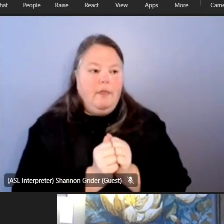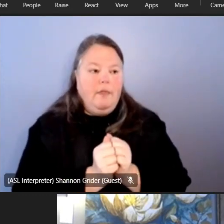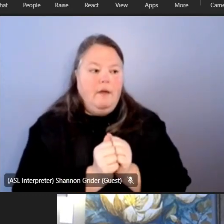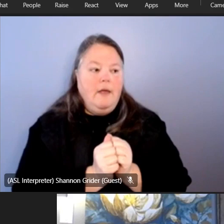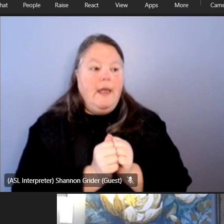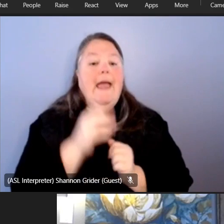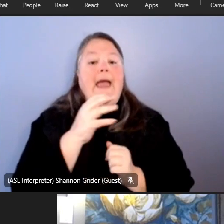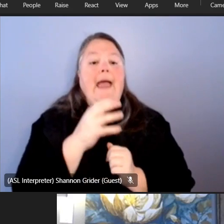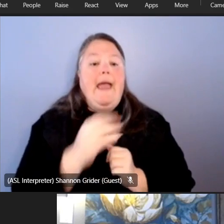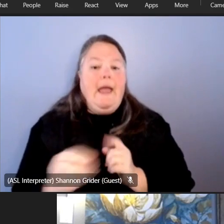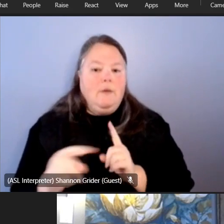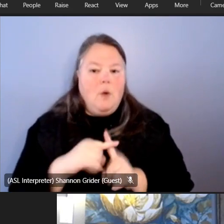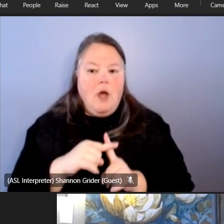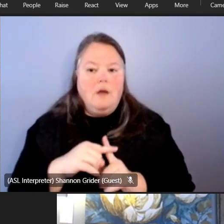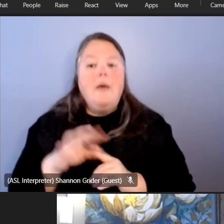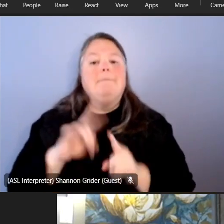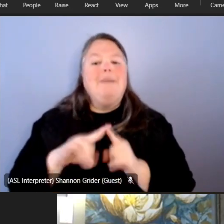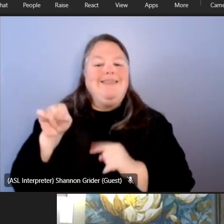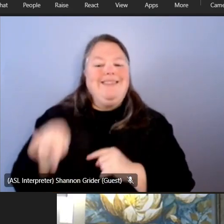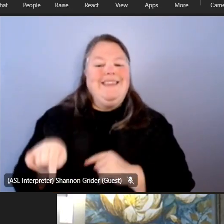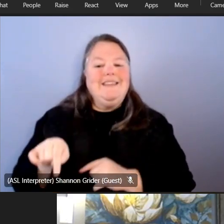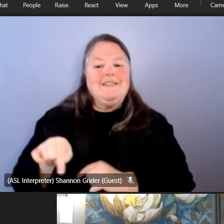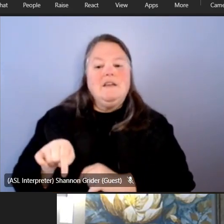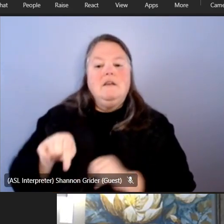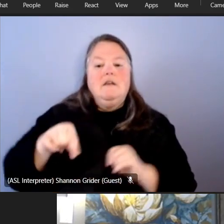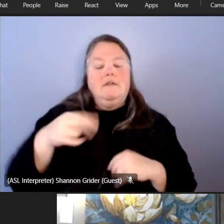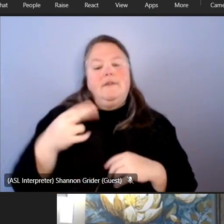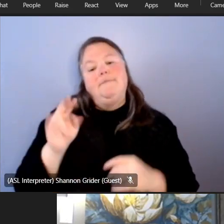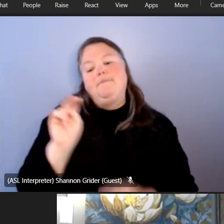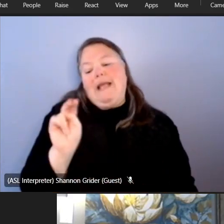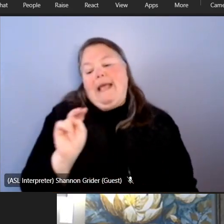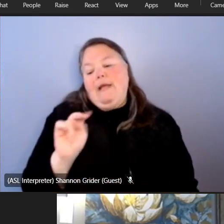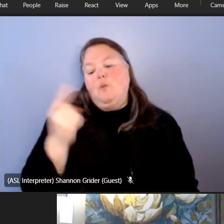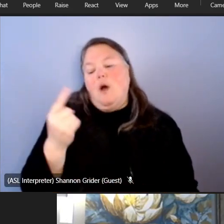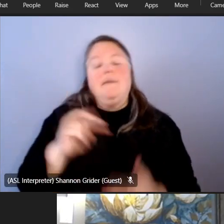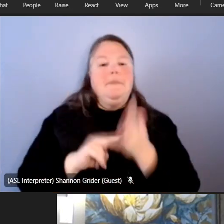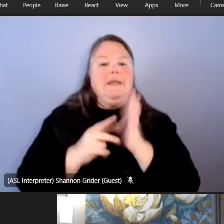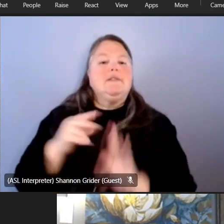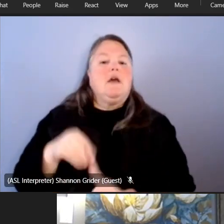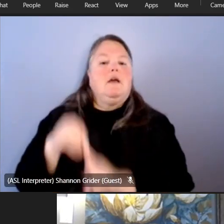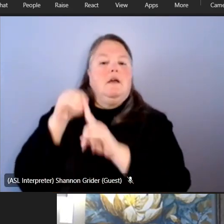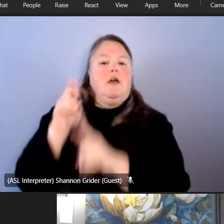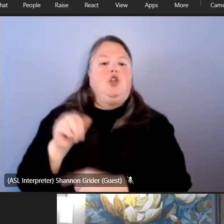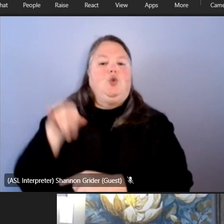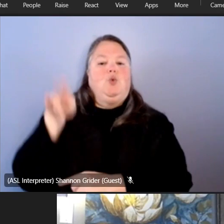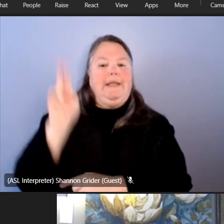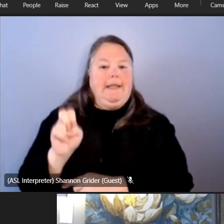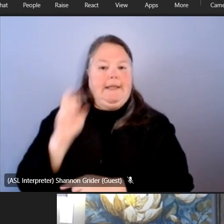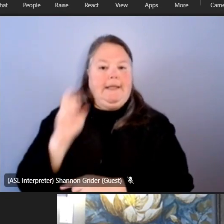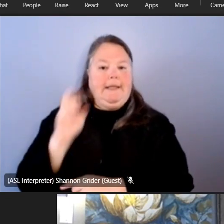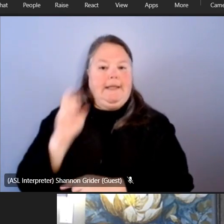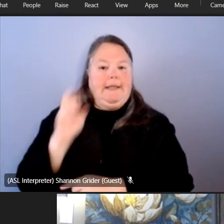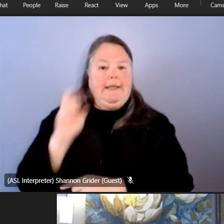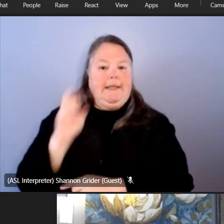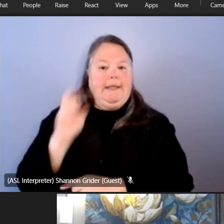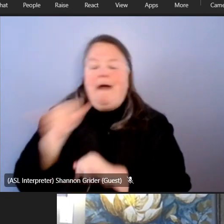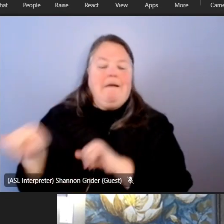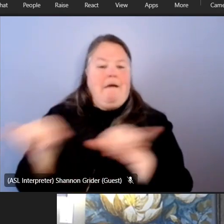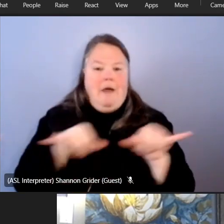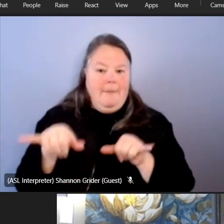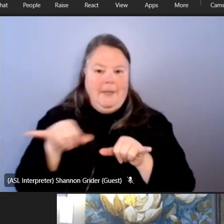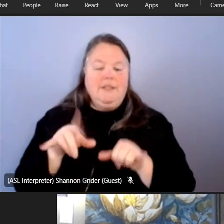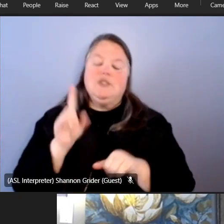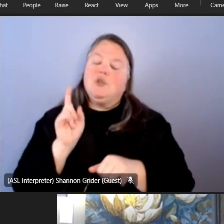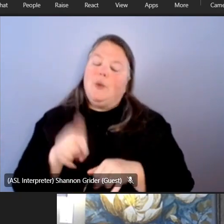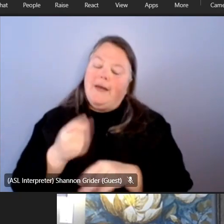right this sort of unique experience which isn't really representative of the larger phenomena so we have to um you know use